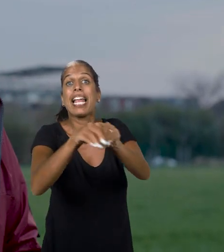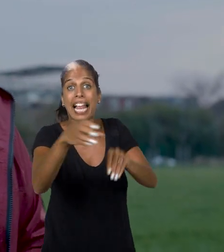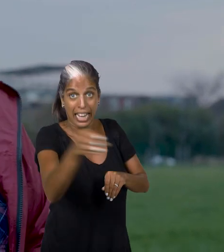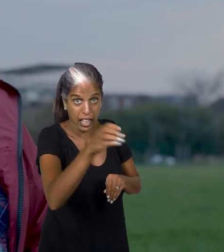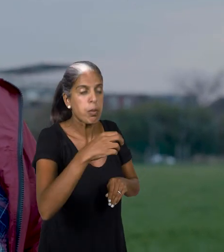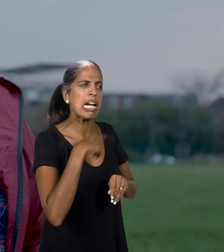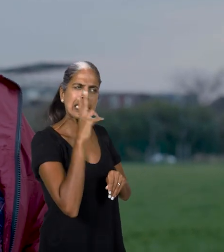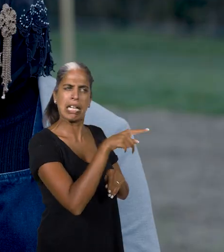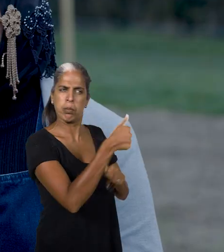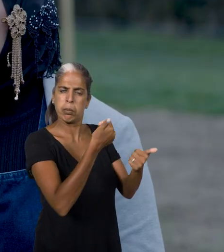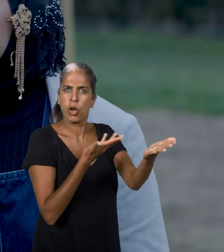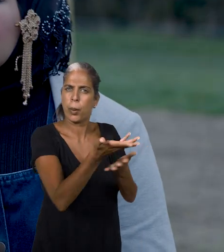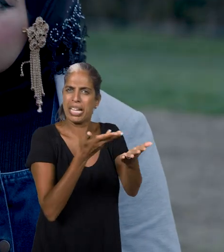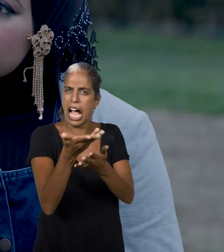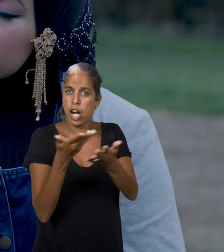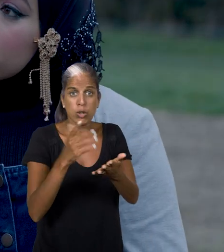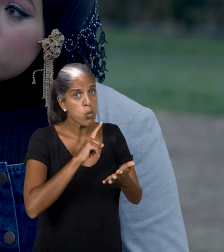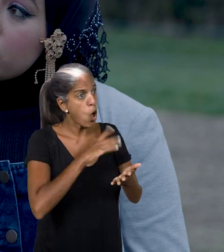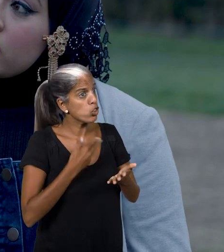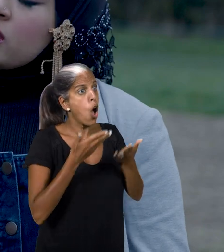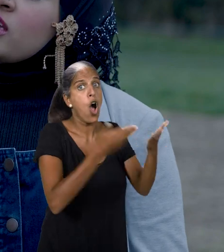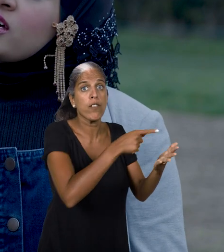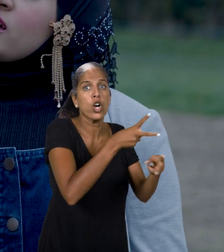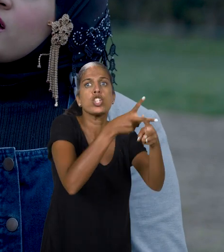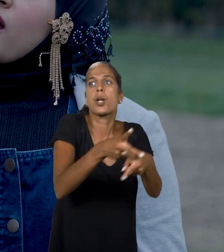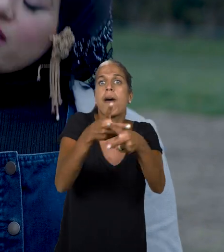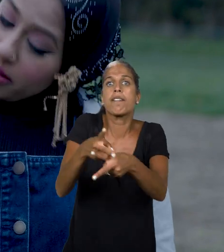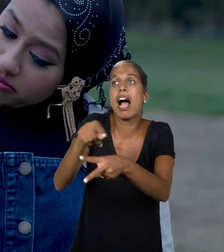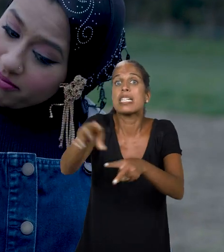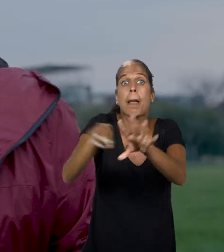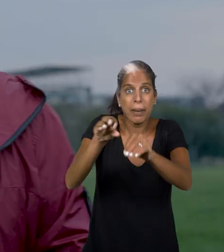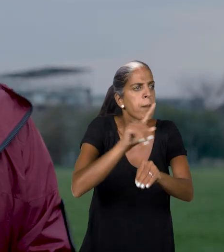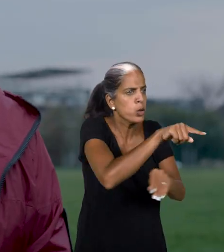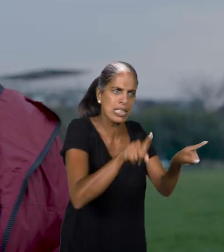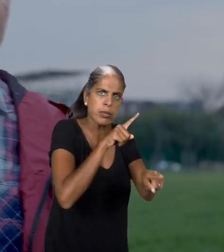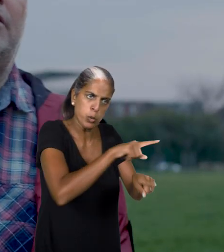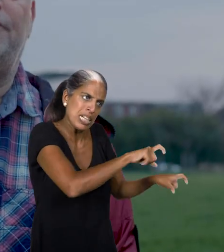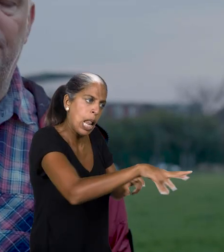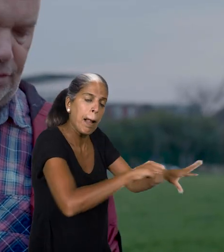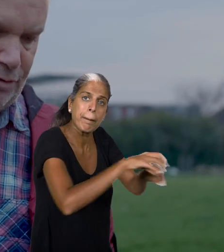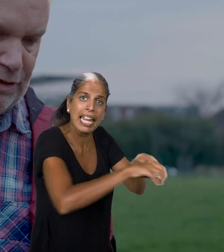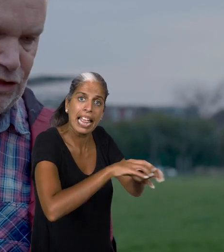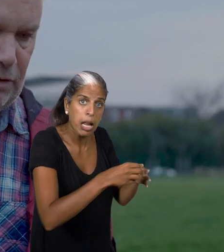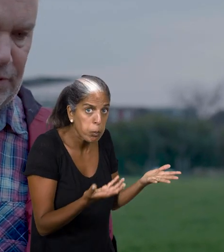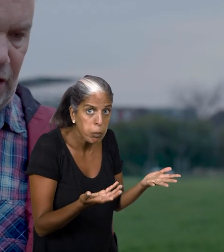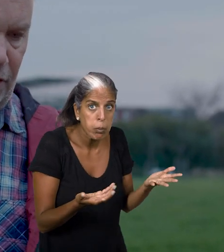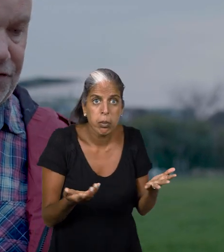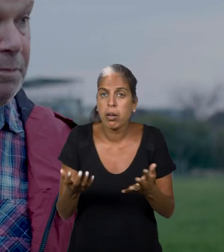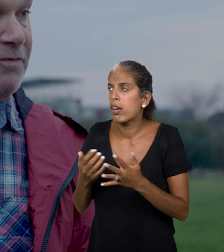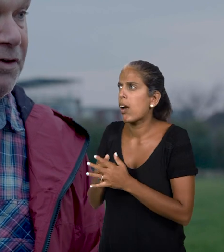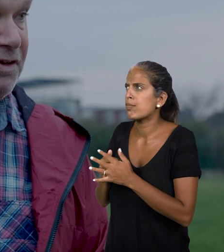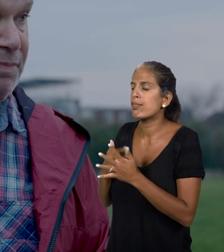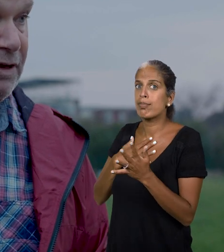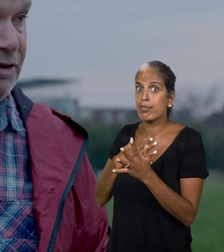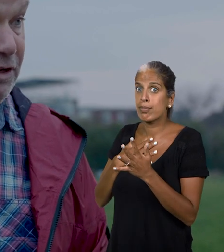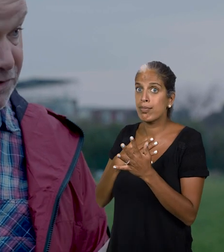I pick the pickers. I can see you do have good communication skills. How about I offer you the job of